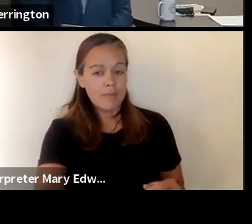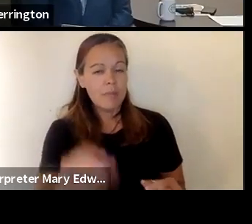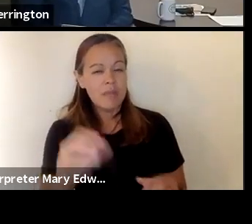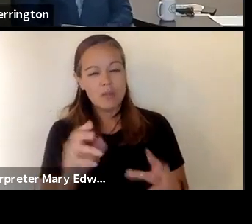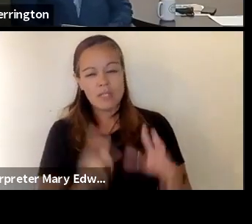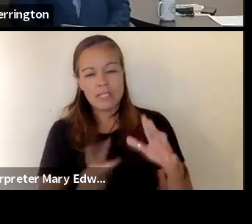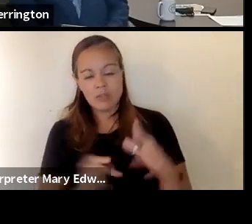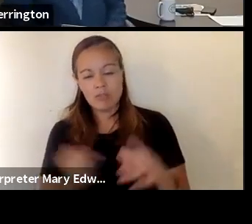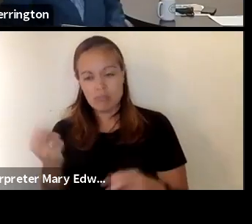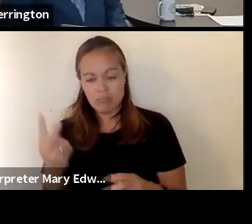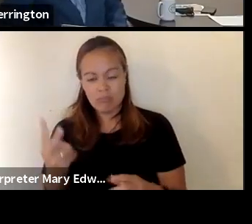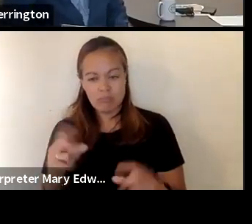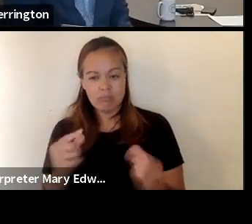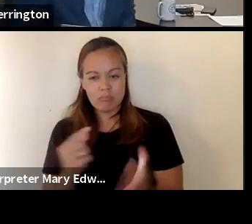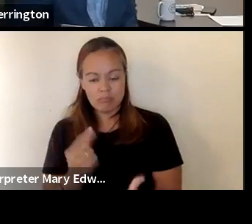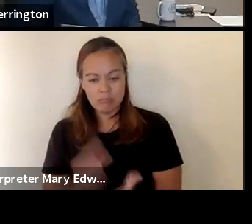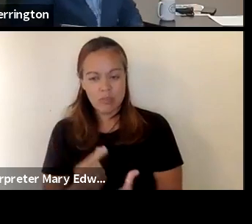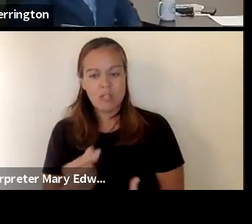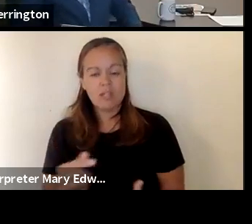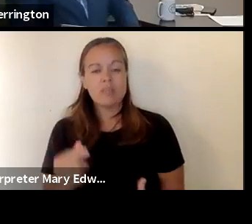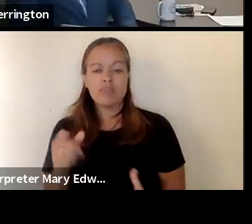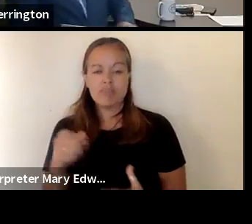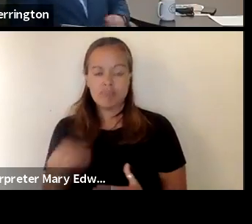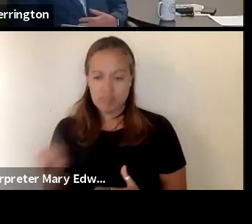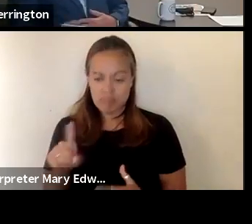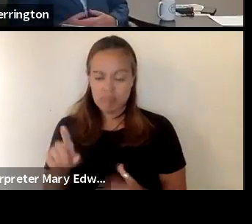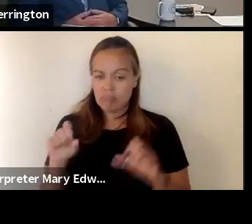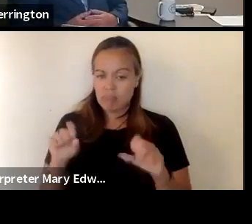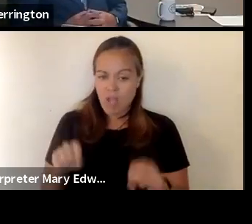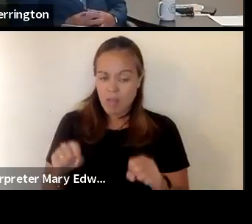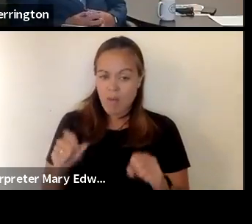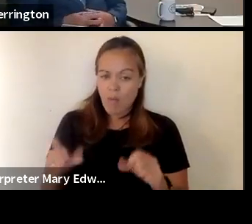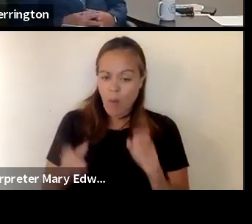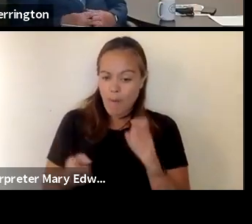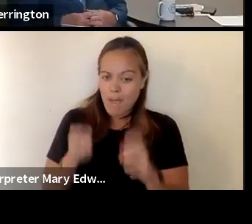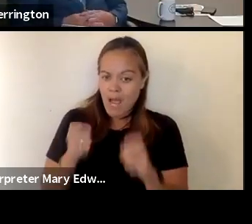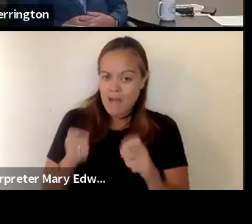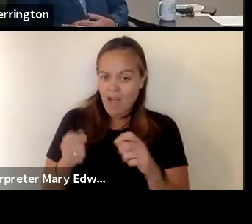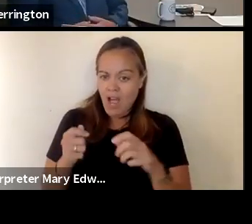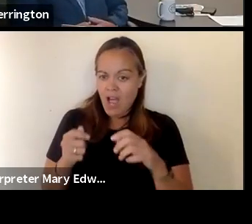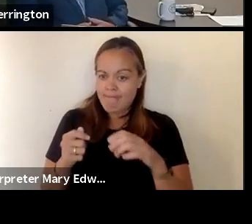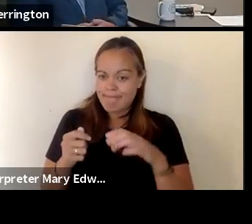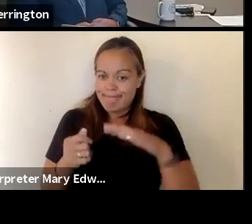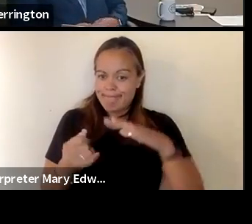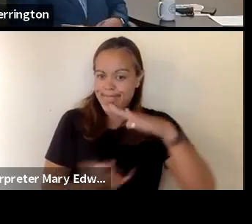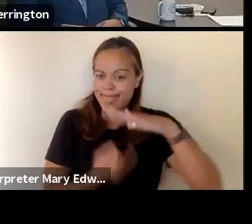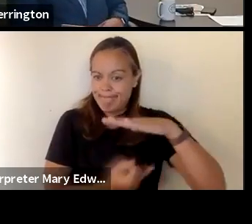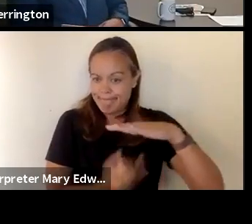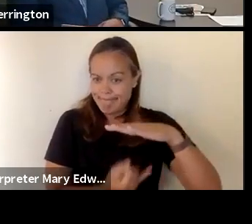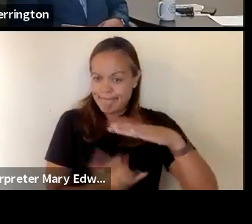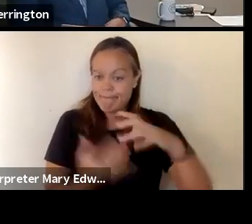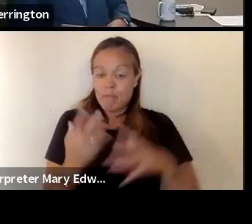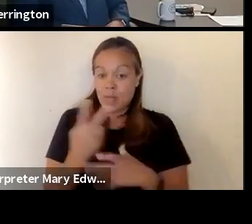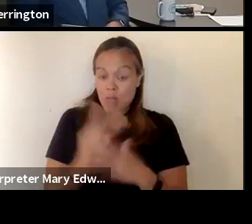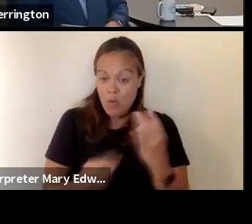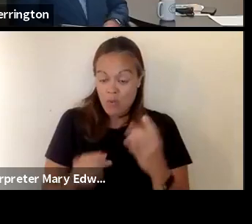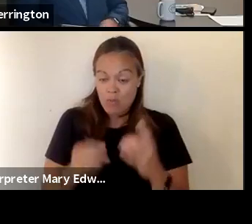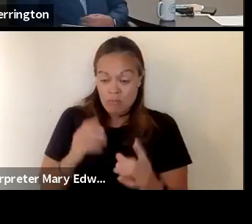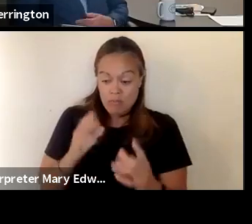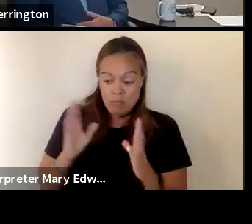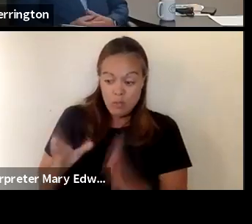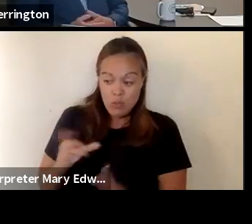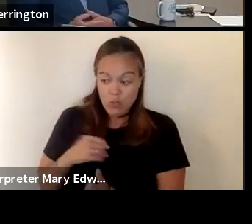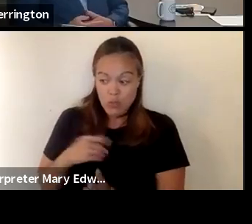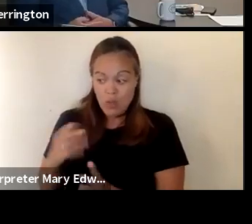um they are eligible for a modified quarantine if both of the case the person who's